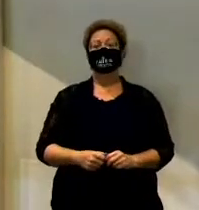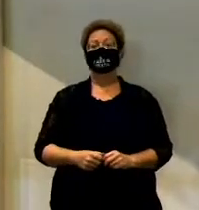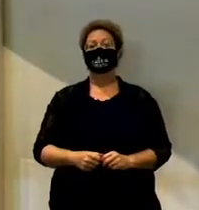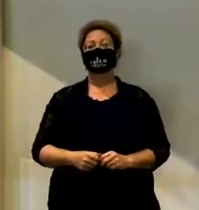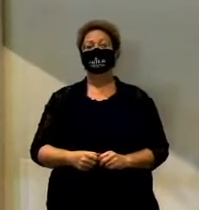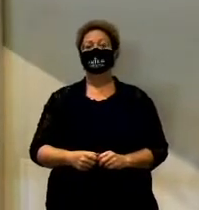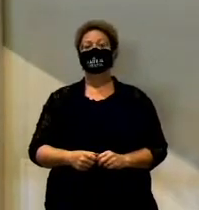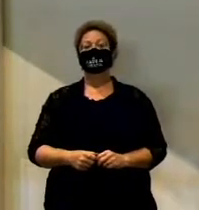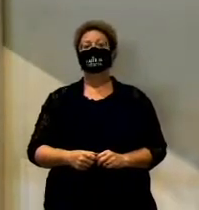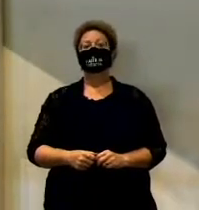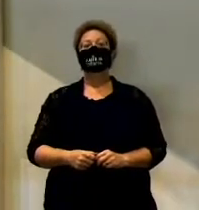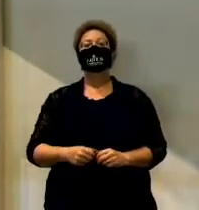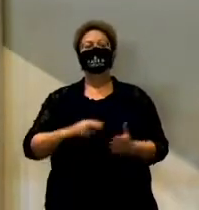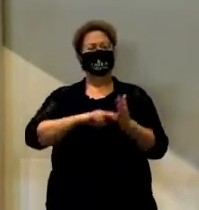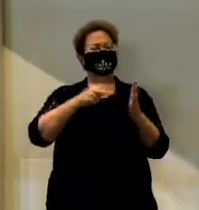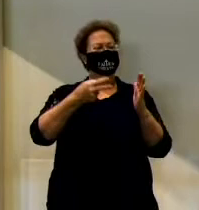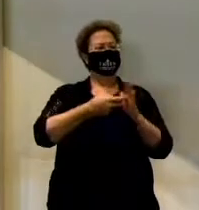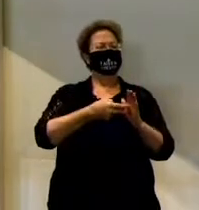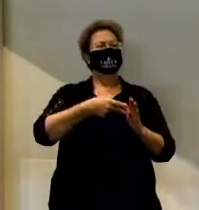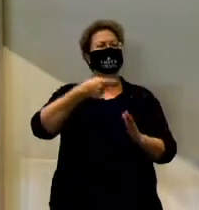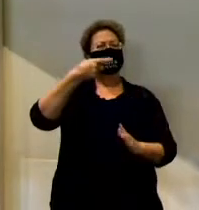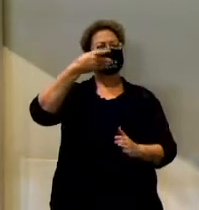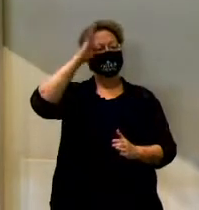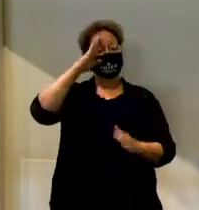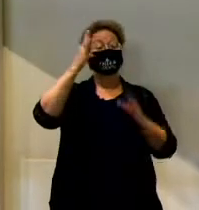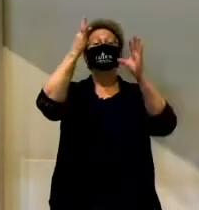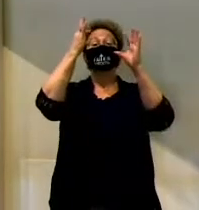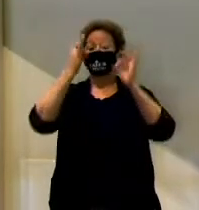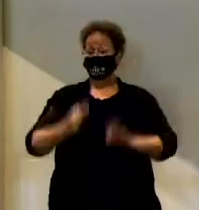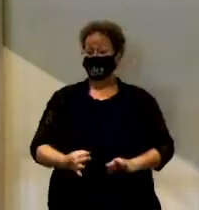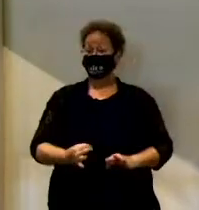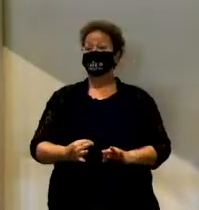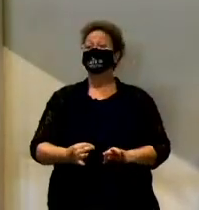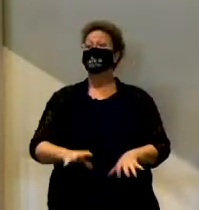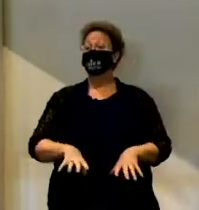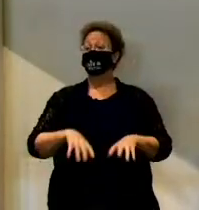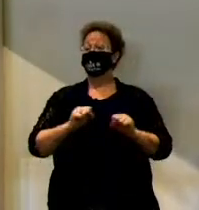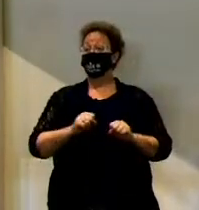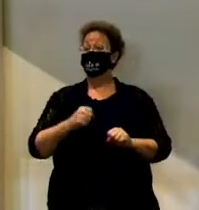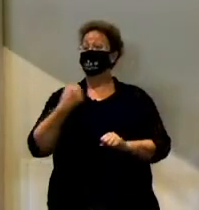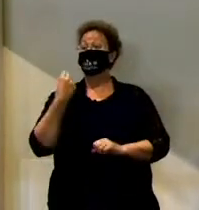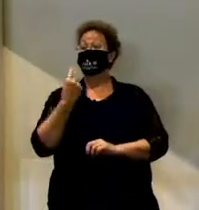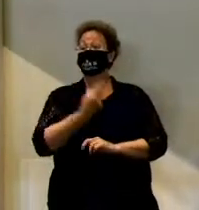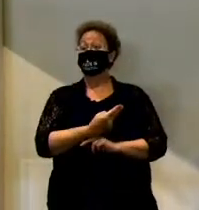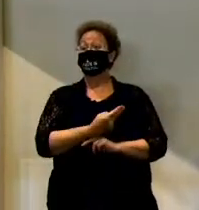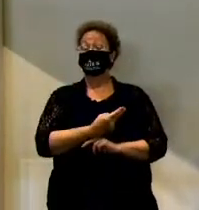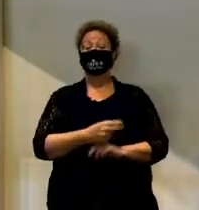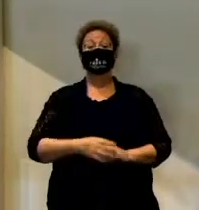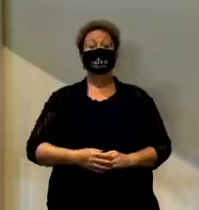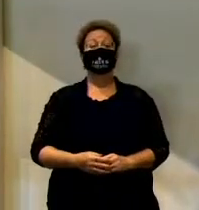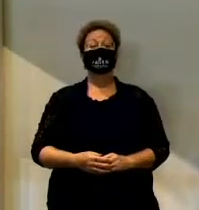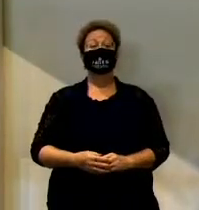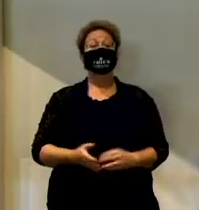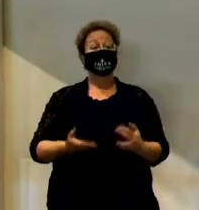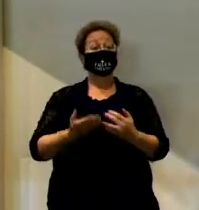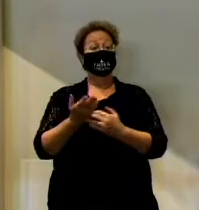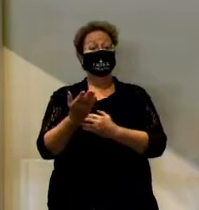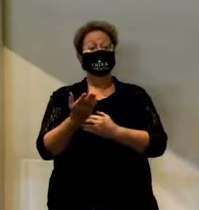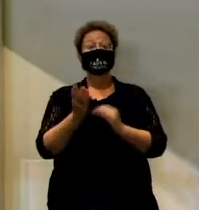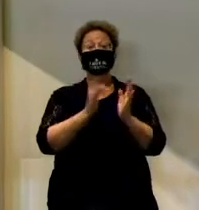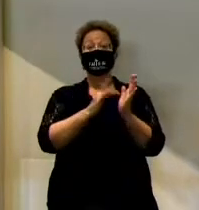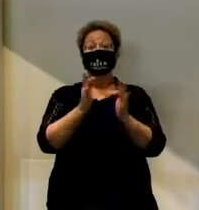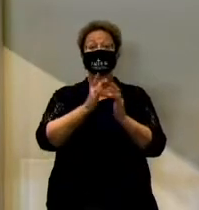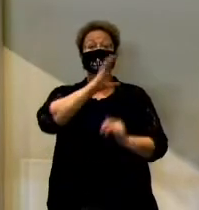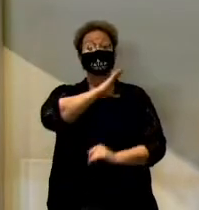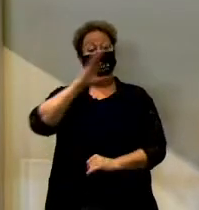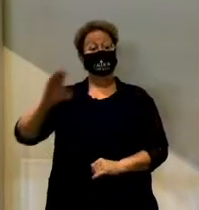would adopt us. It meant God decided he would adopt us. And he would adopt us, it says, through Jesus